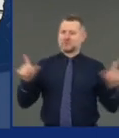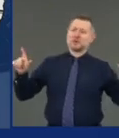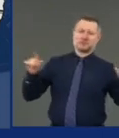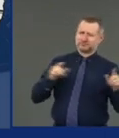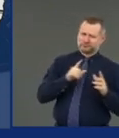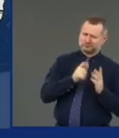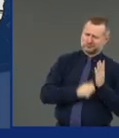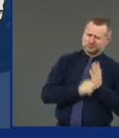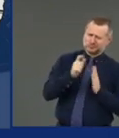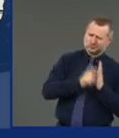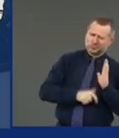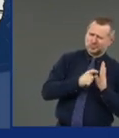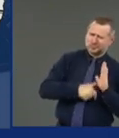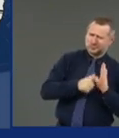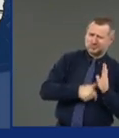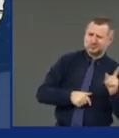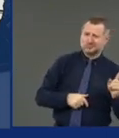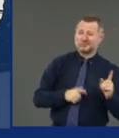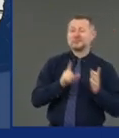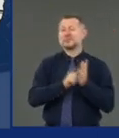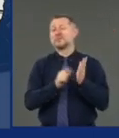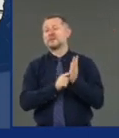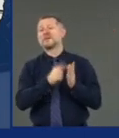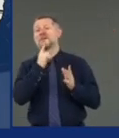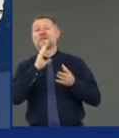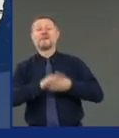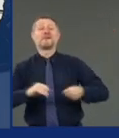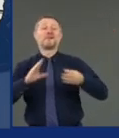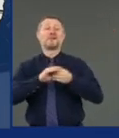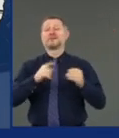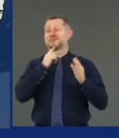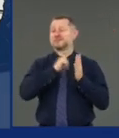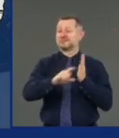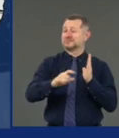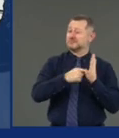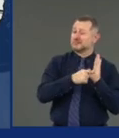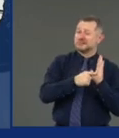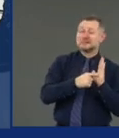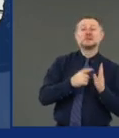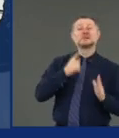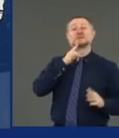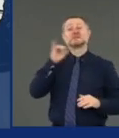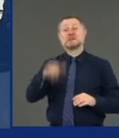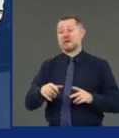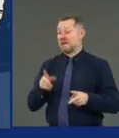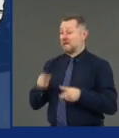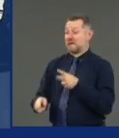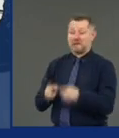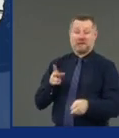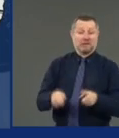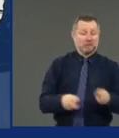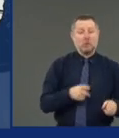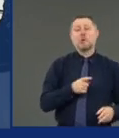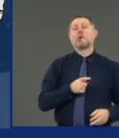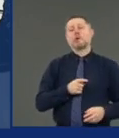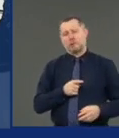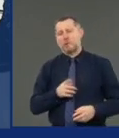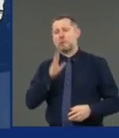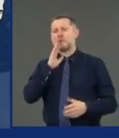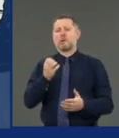employment and spending likely to weigh on growth for years. So even if